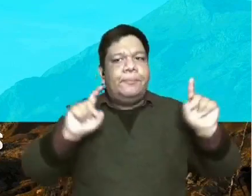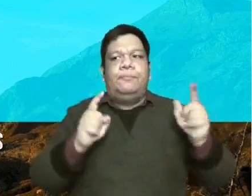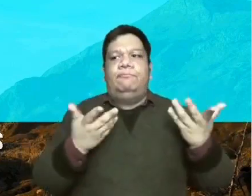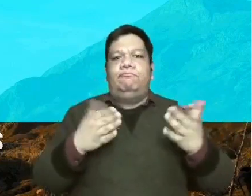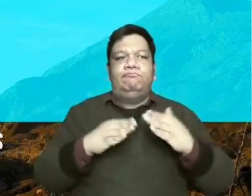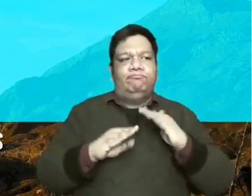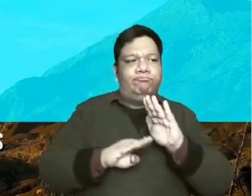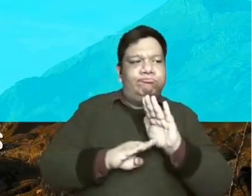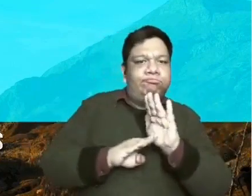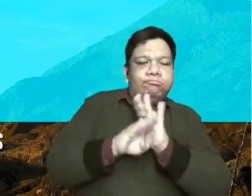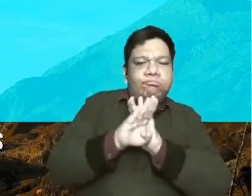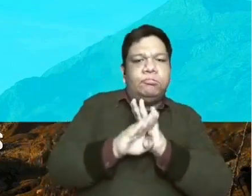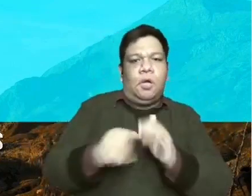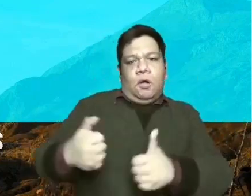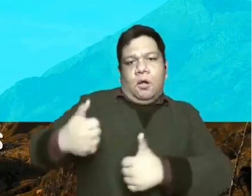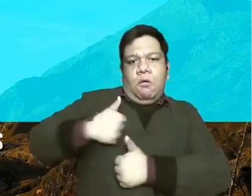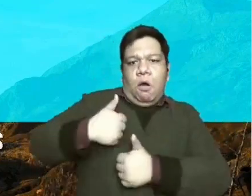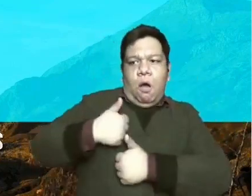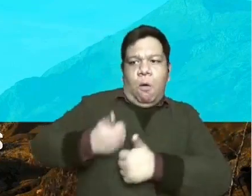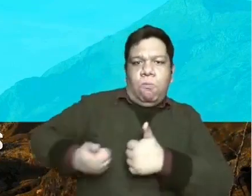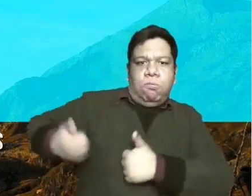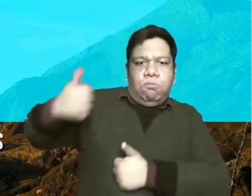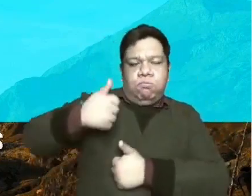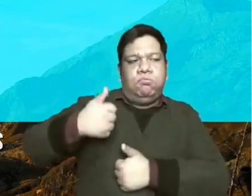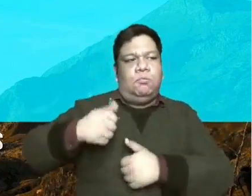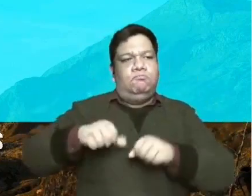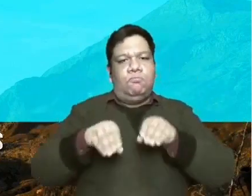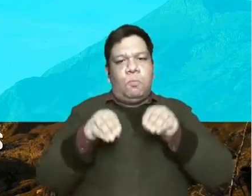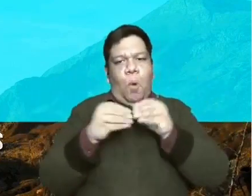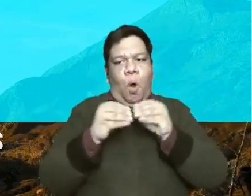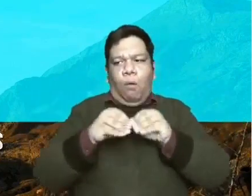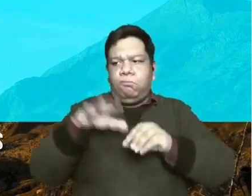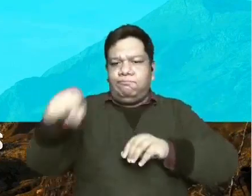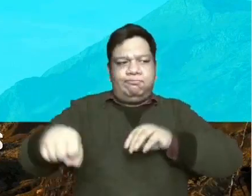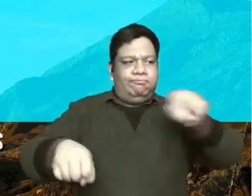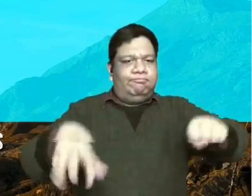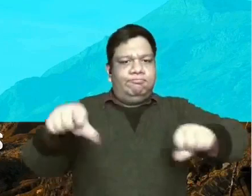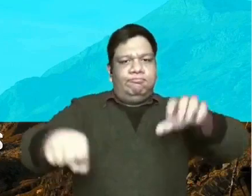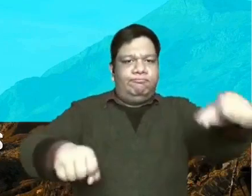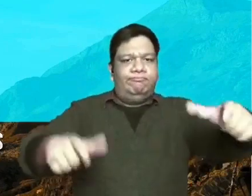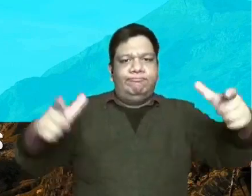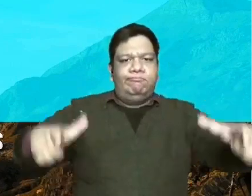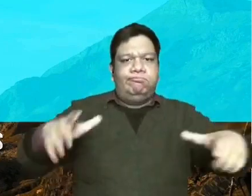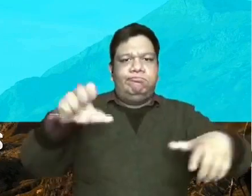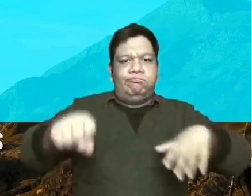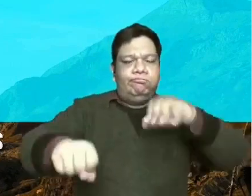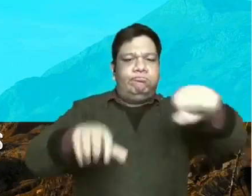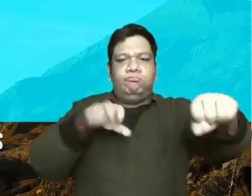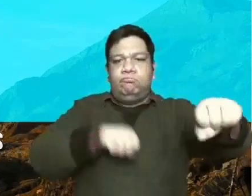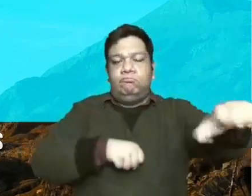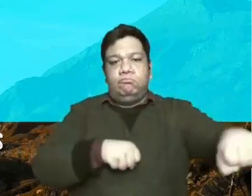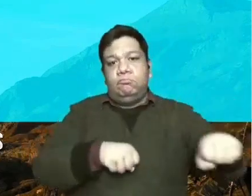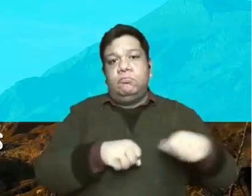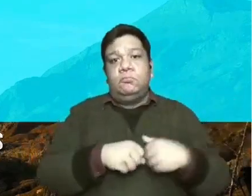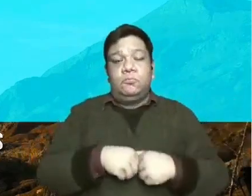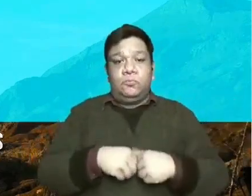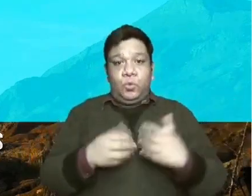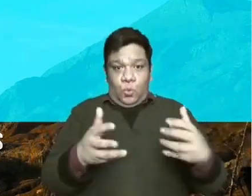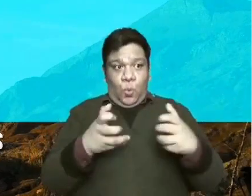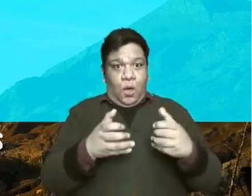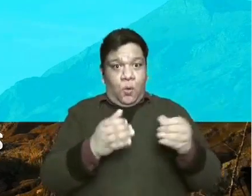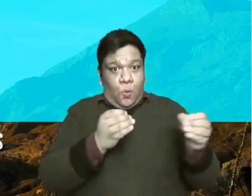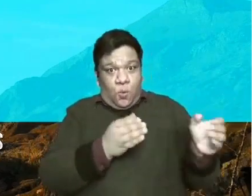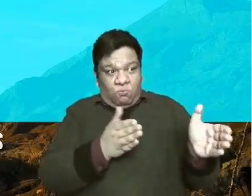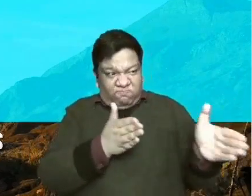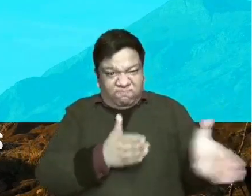stability, military power, empire expansion. They are known to keep order by